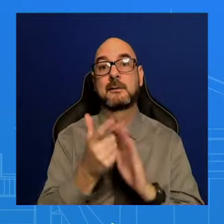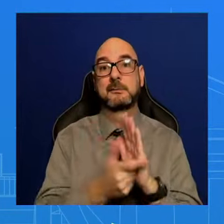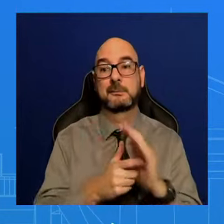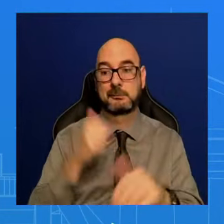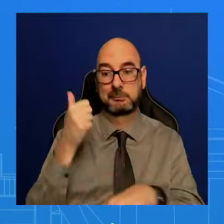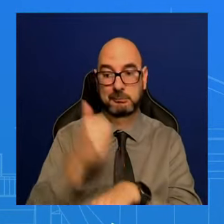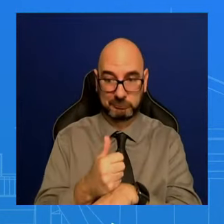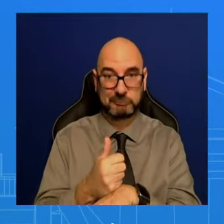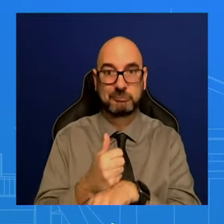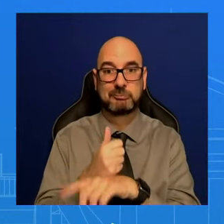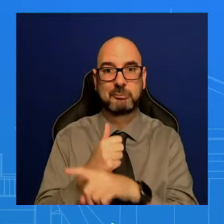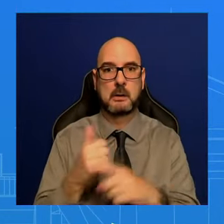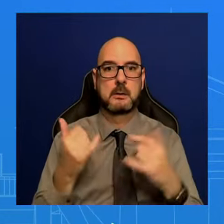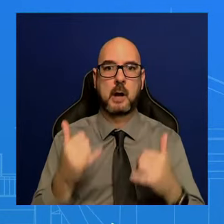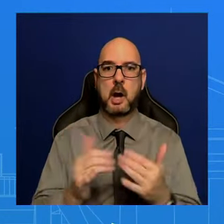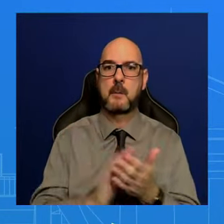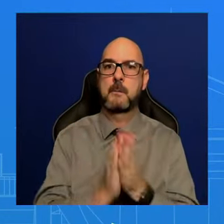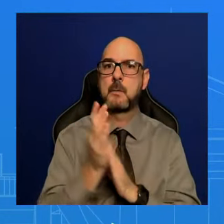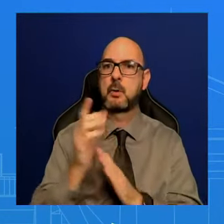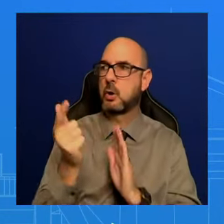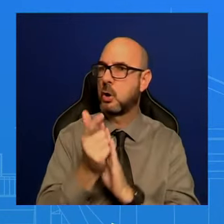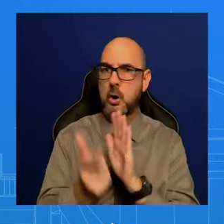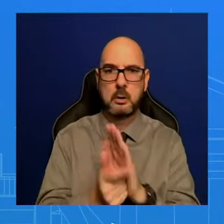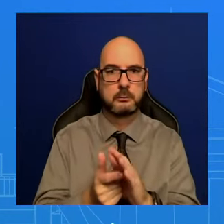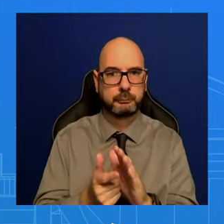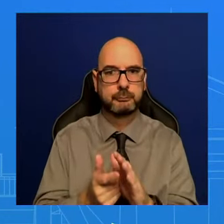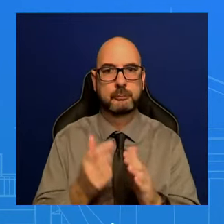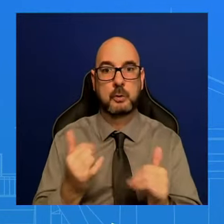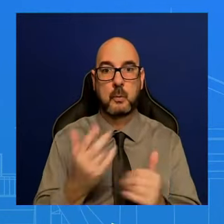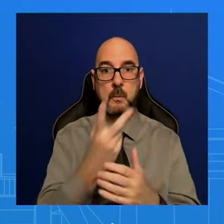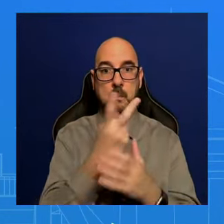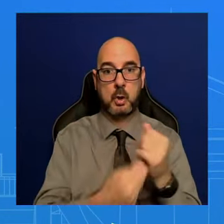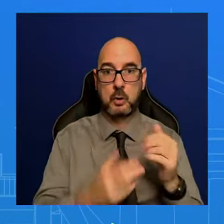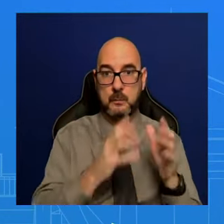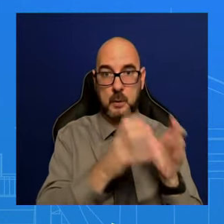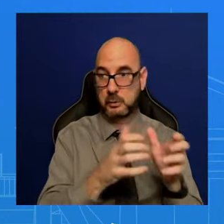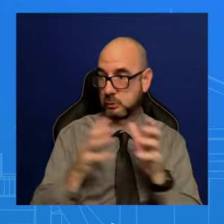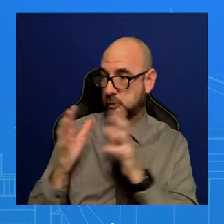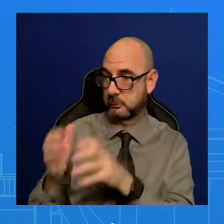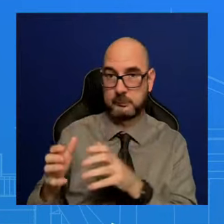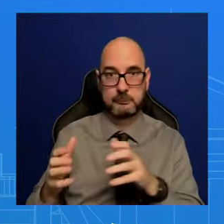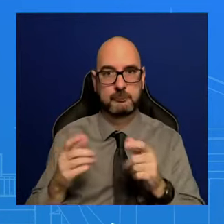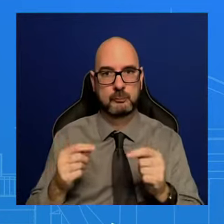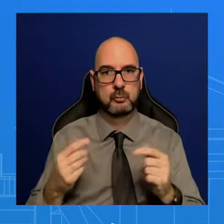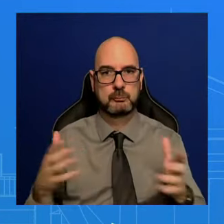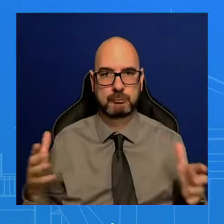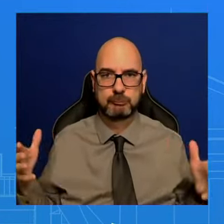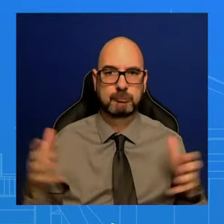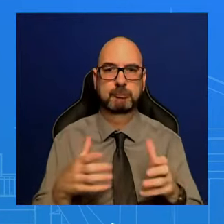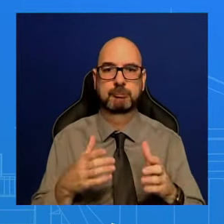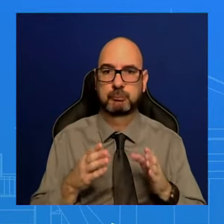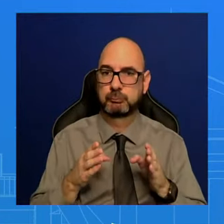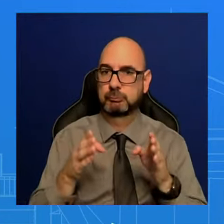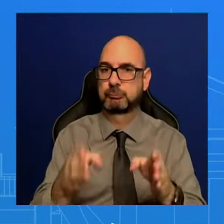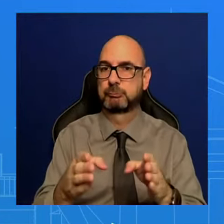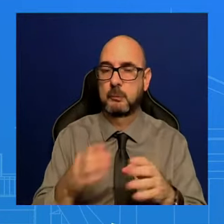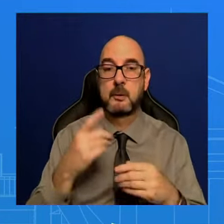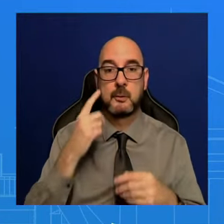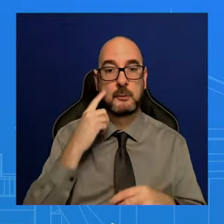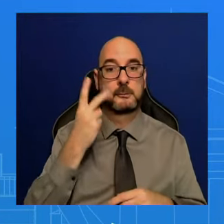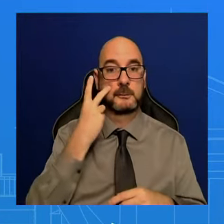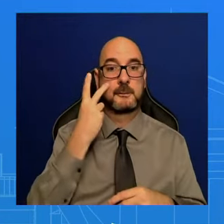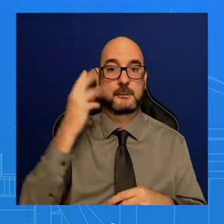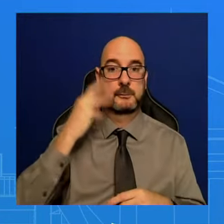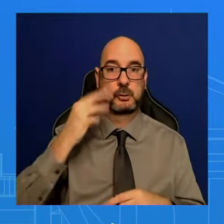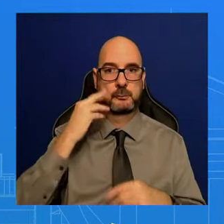was done in a bipartisan way. And that's because of the President's experience. And I think that matters. And I'm just going to let the President speak